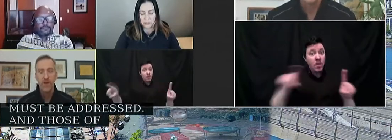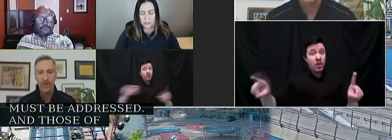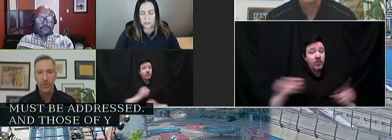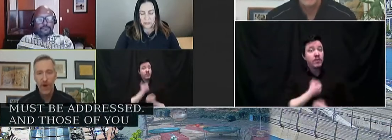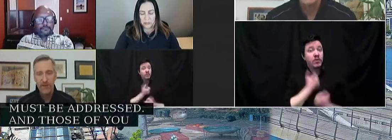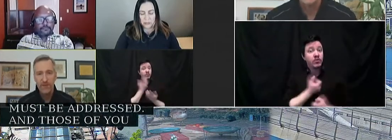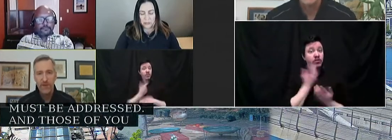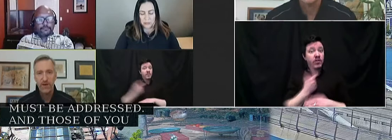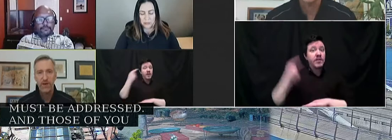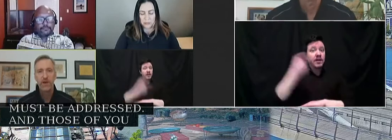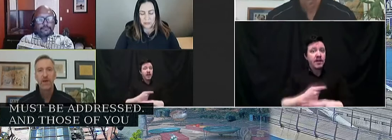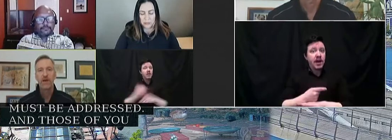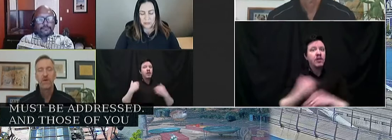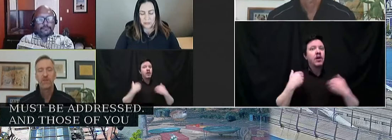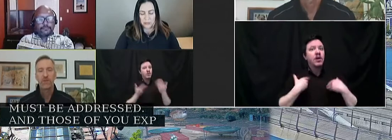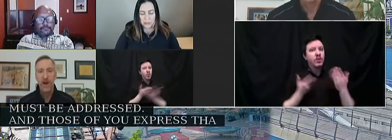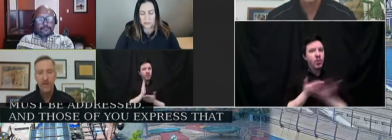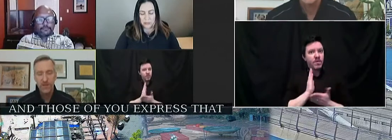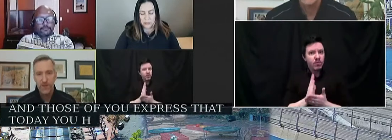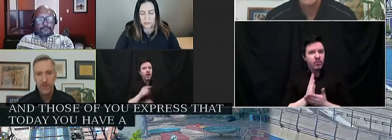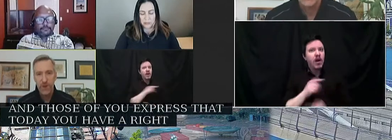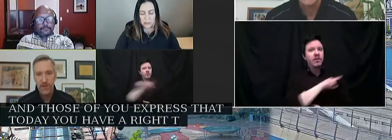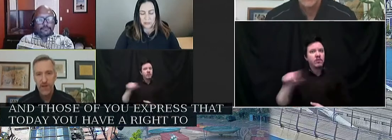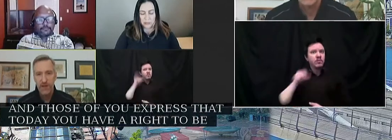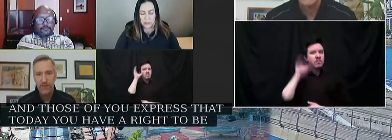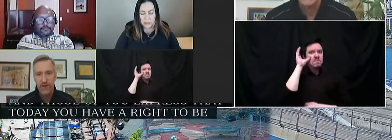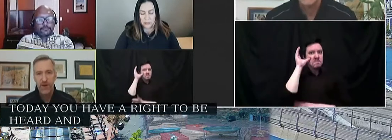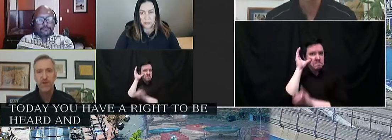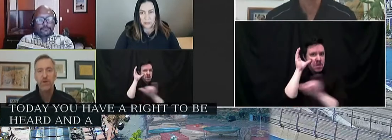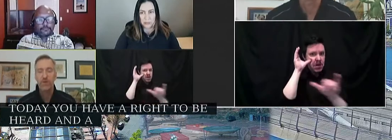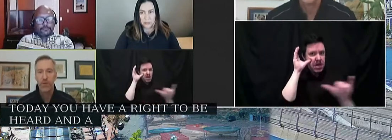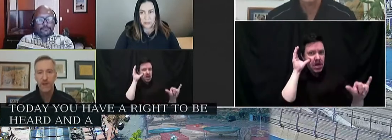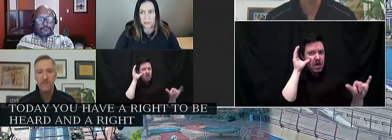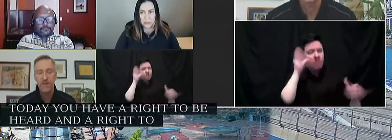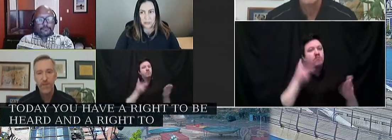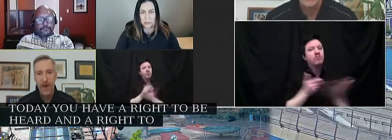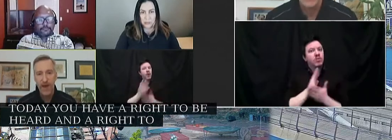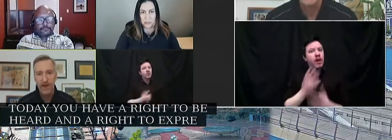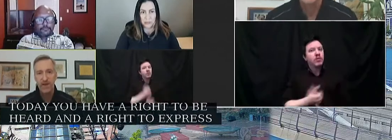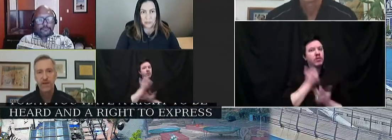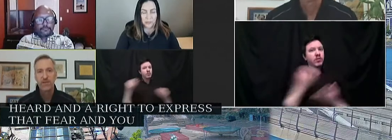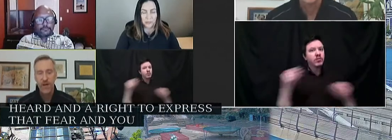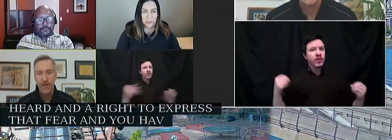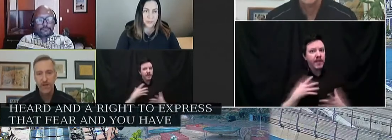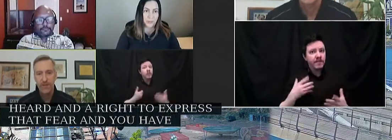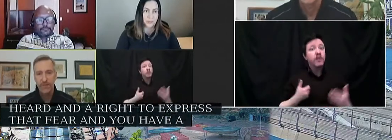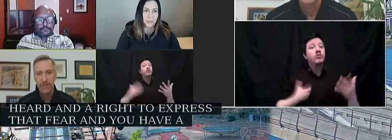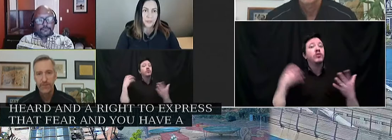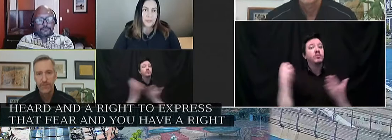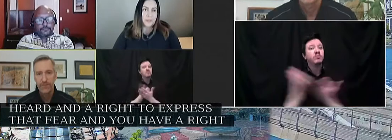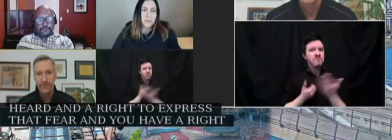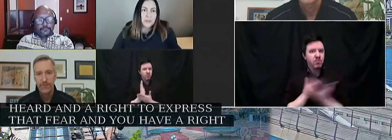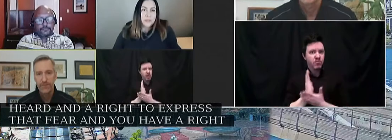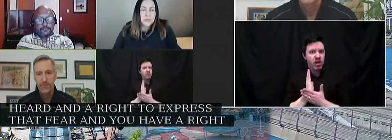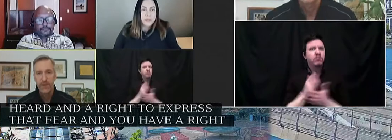today, you have a right to be heard and you have a right to express that fear and you have a right to demand change.